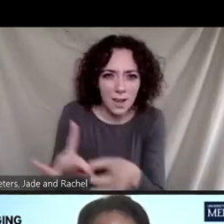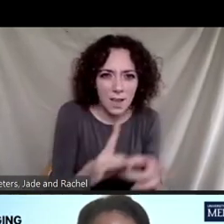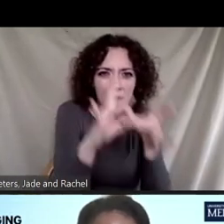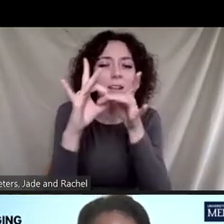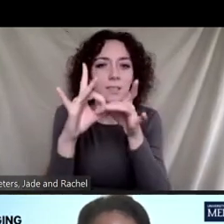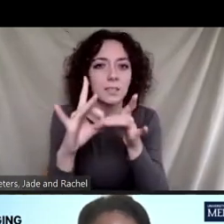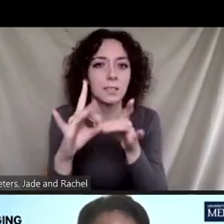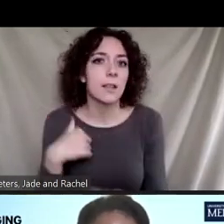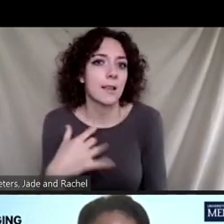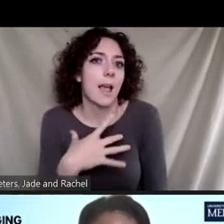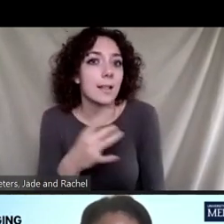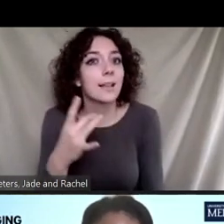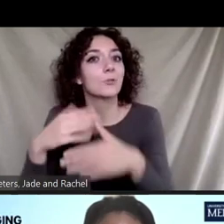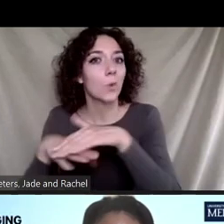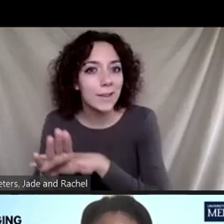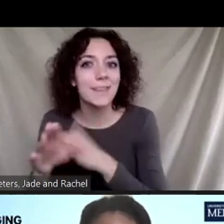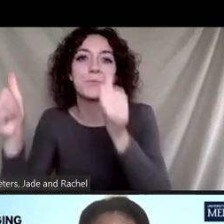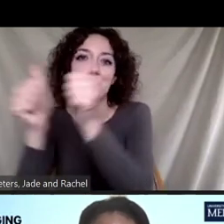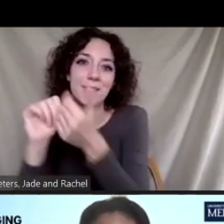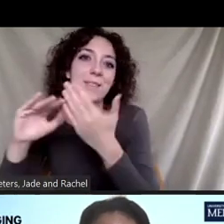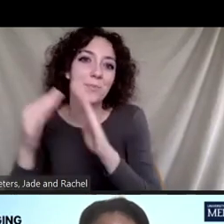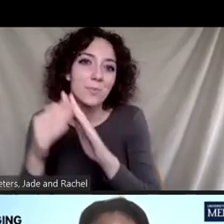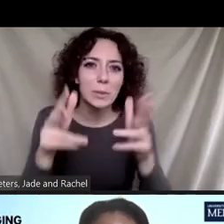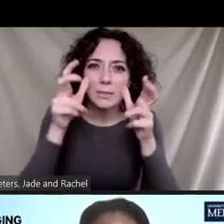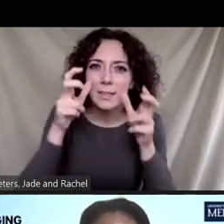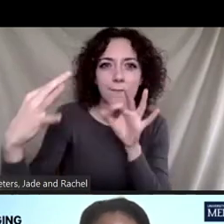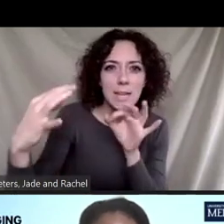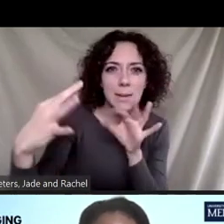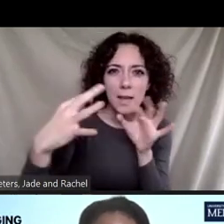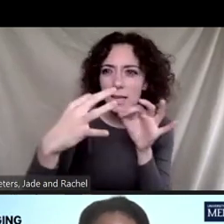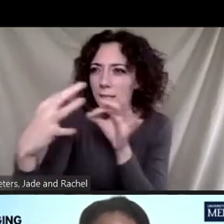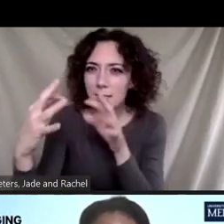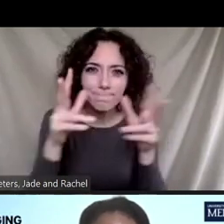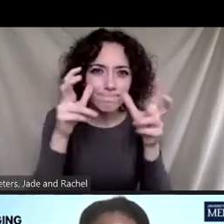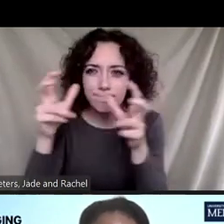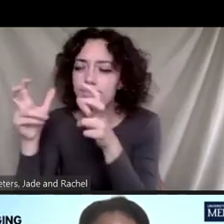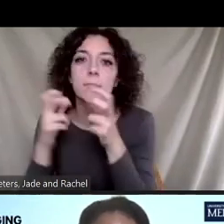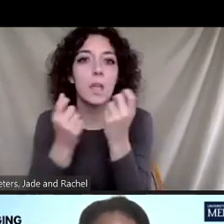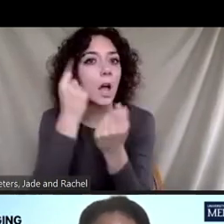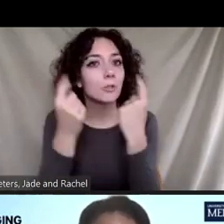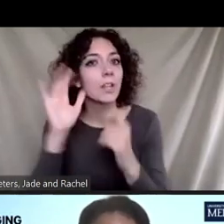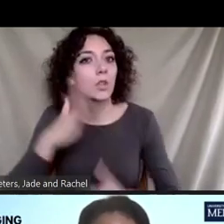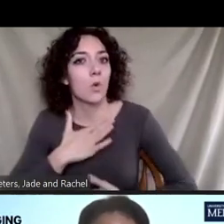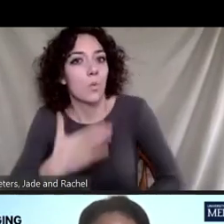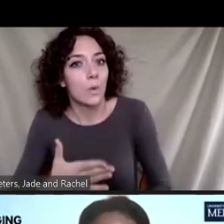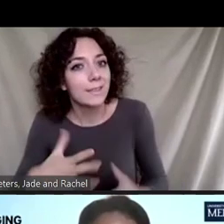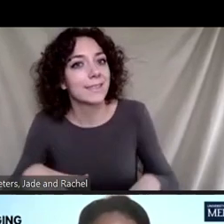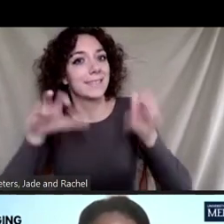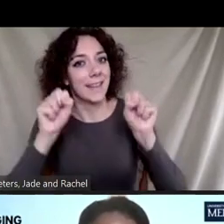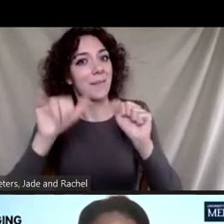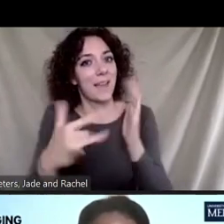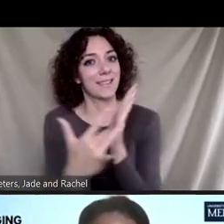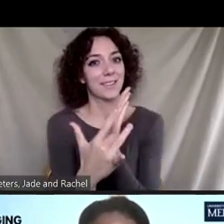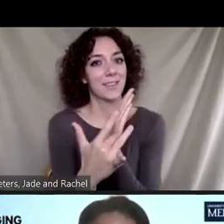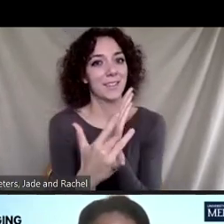into the communities and soliciting feedback, getting, understanding their willingness to adopt the technology. Is it